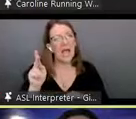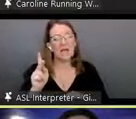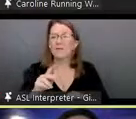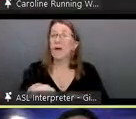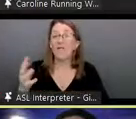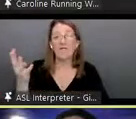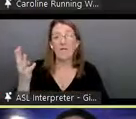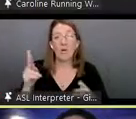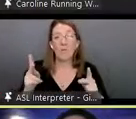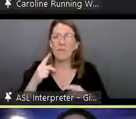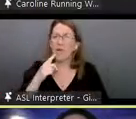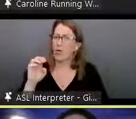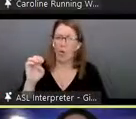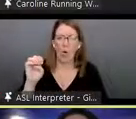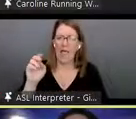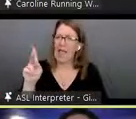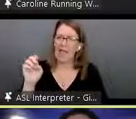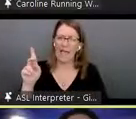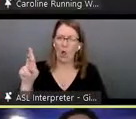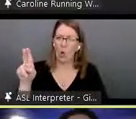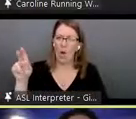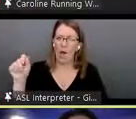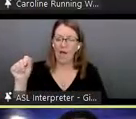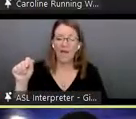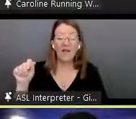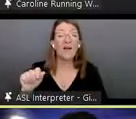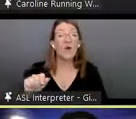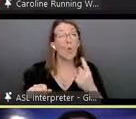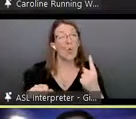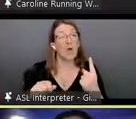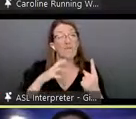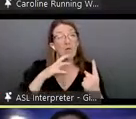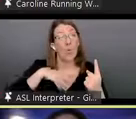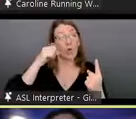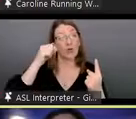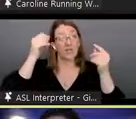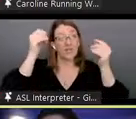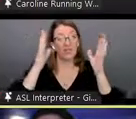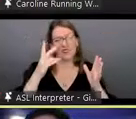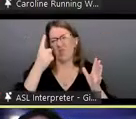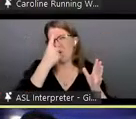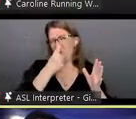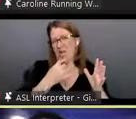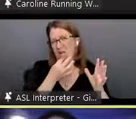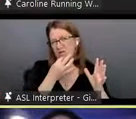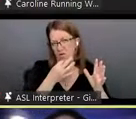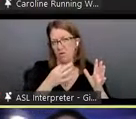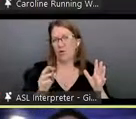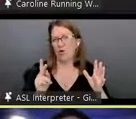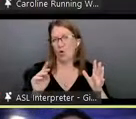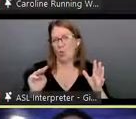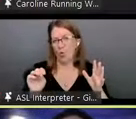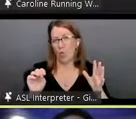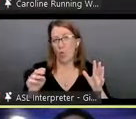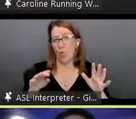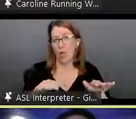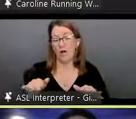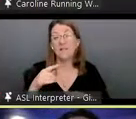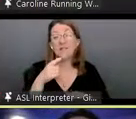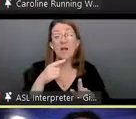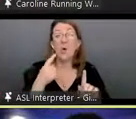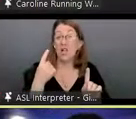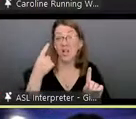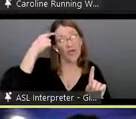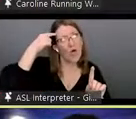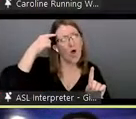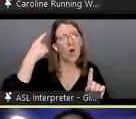people said eke kua one of the older teachers who's a hawaiian expert said he thought that one of his students